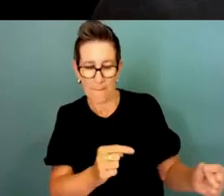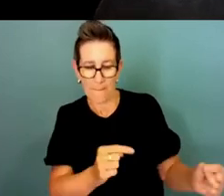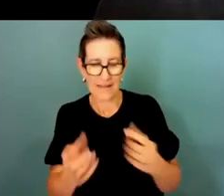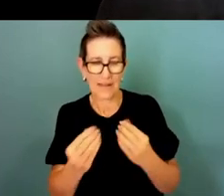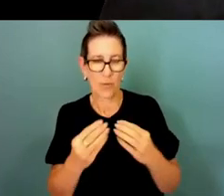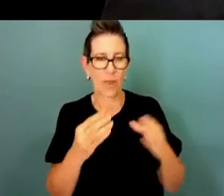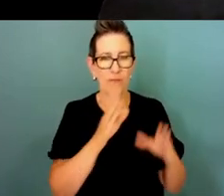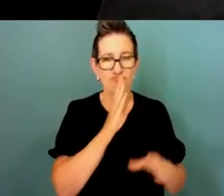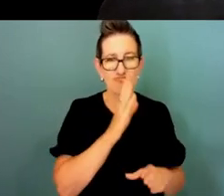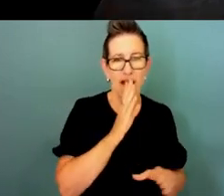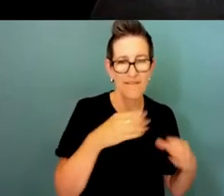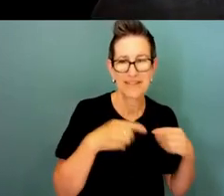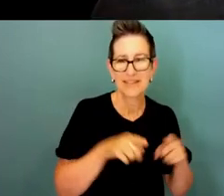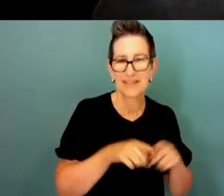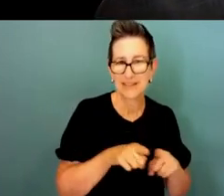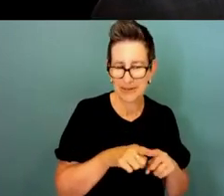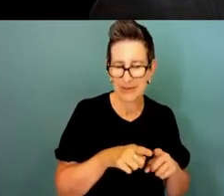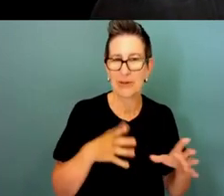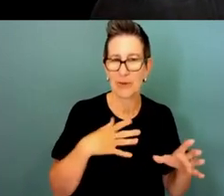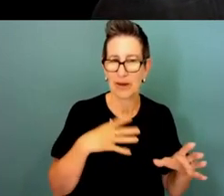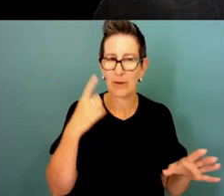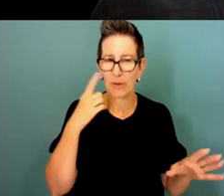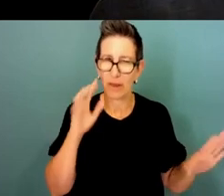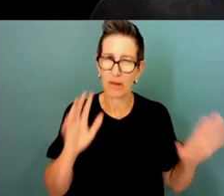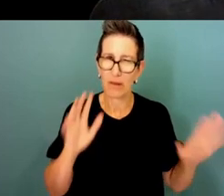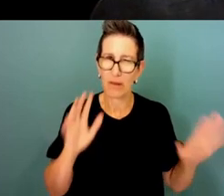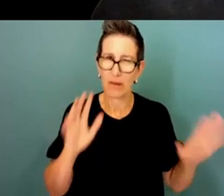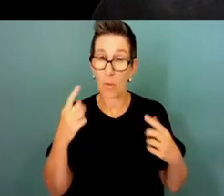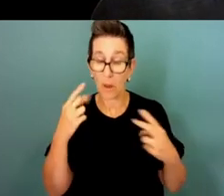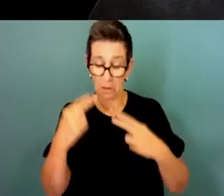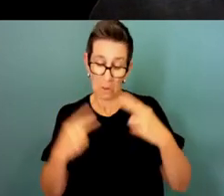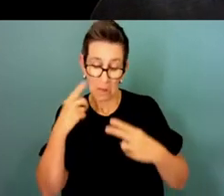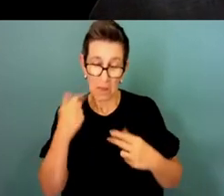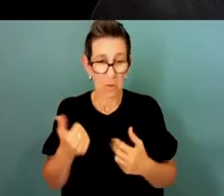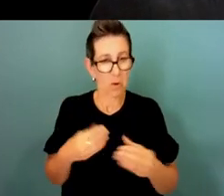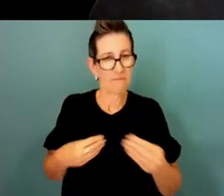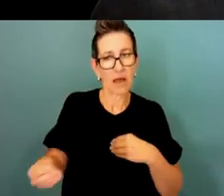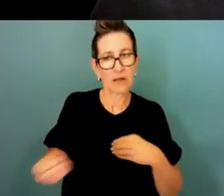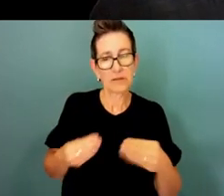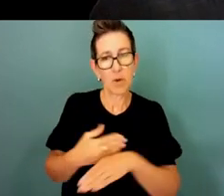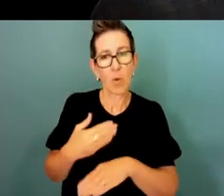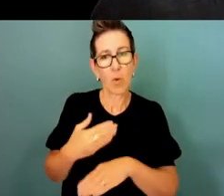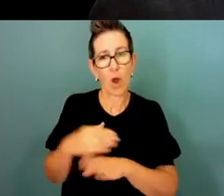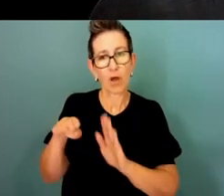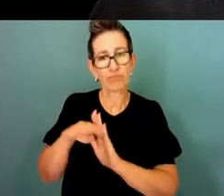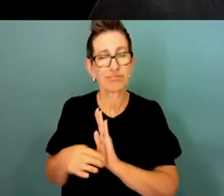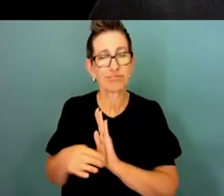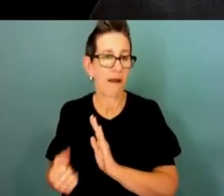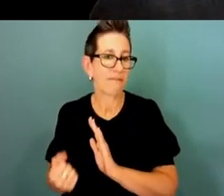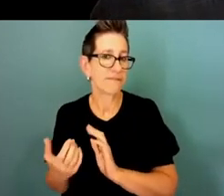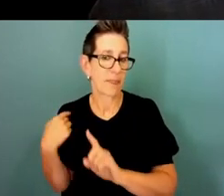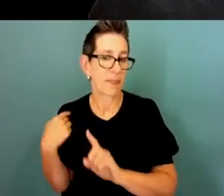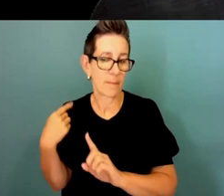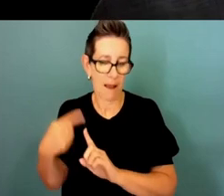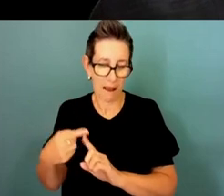very closely we've always been pretty good regarding sort of flexible working arrangements in the past but the private